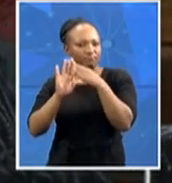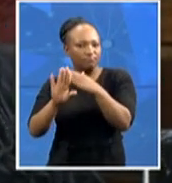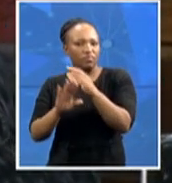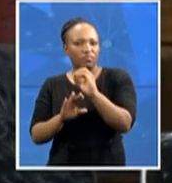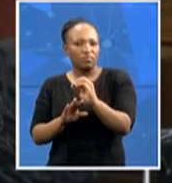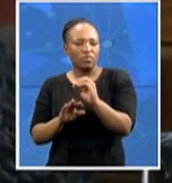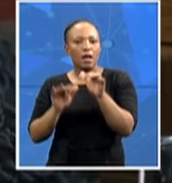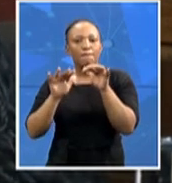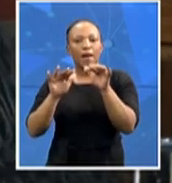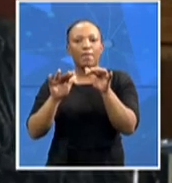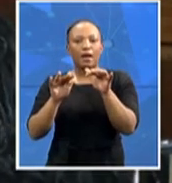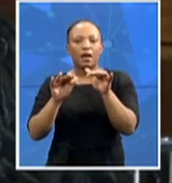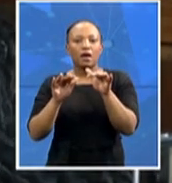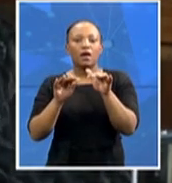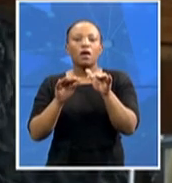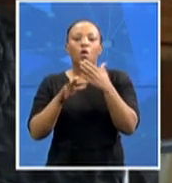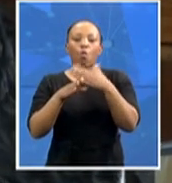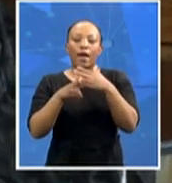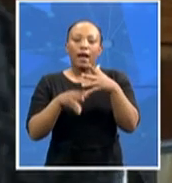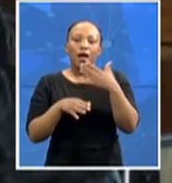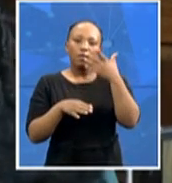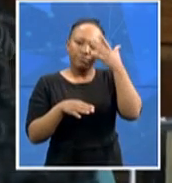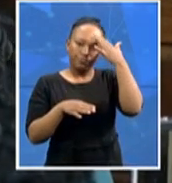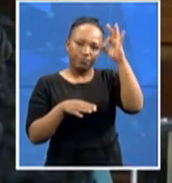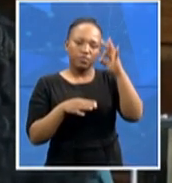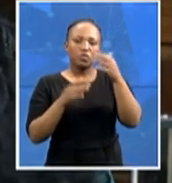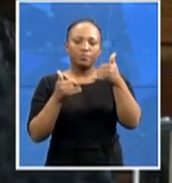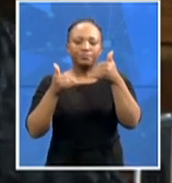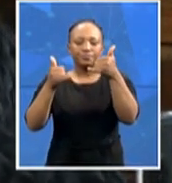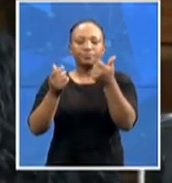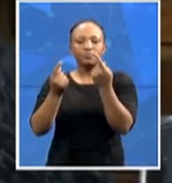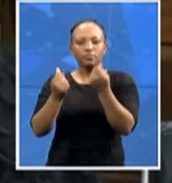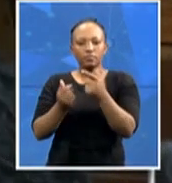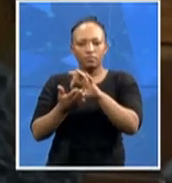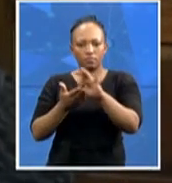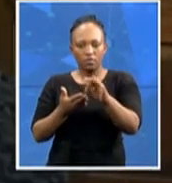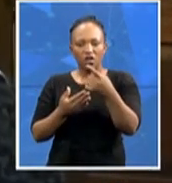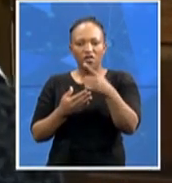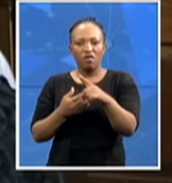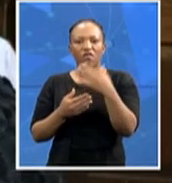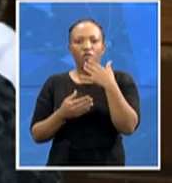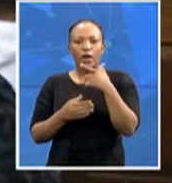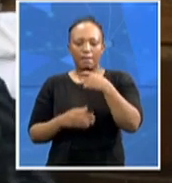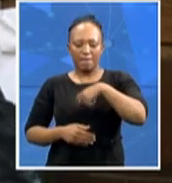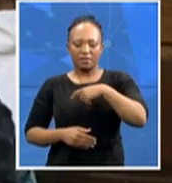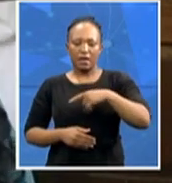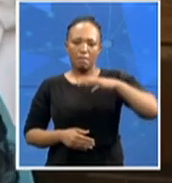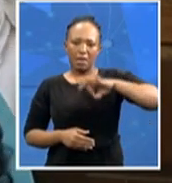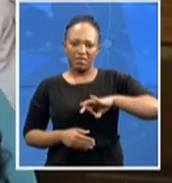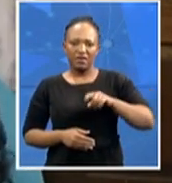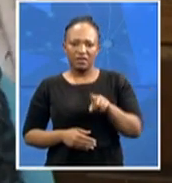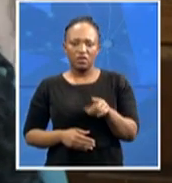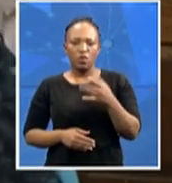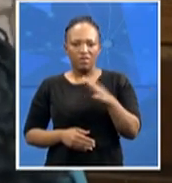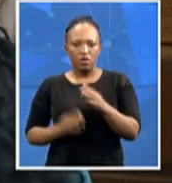awarding financial contracts for personal benefits. We have also laid a criminal charge against the Director-General,